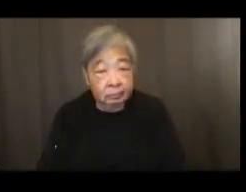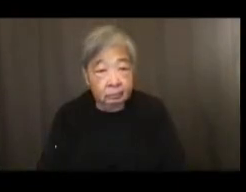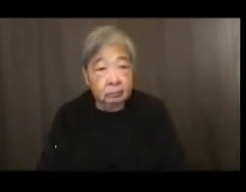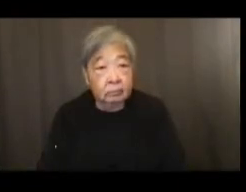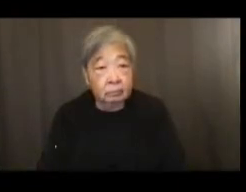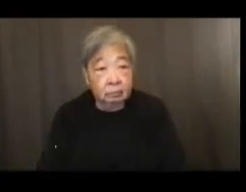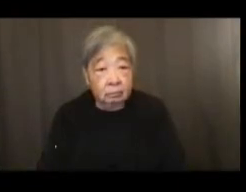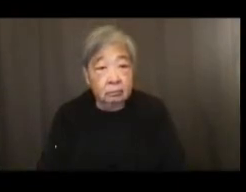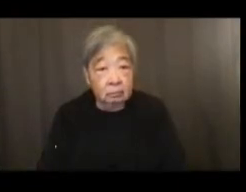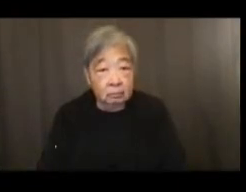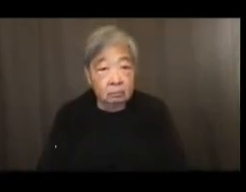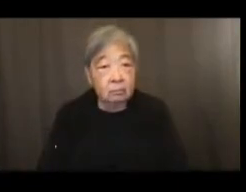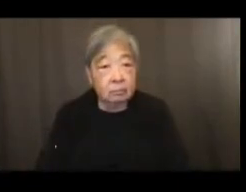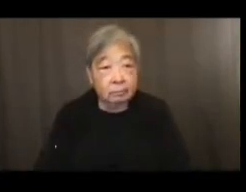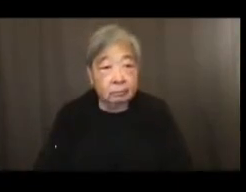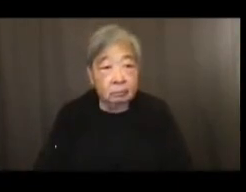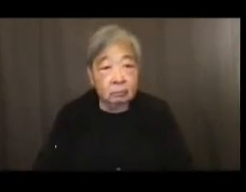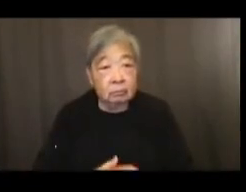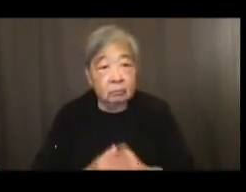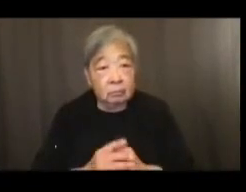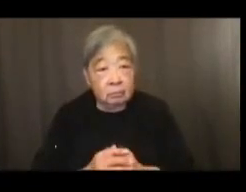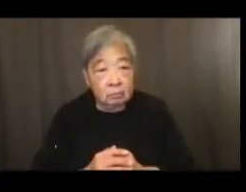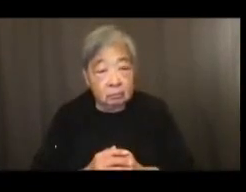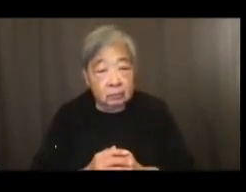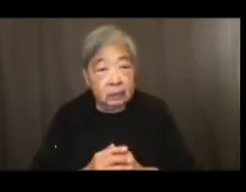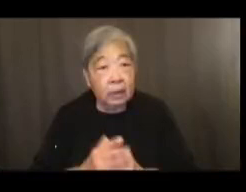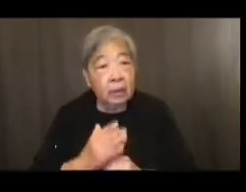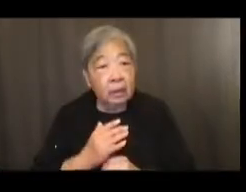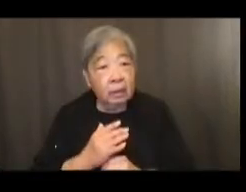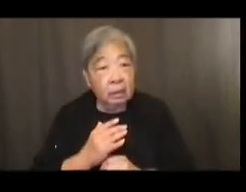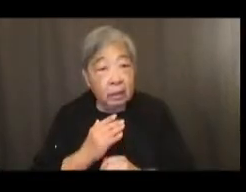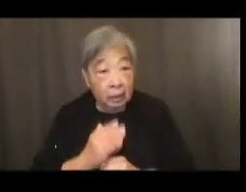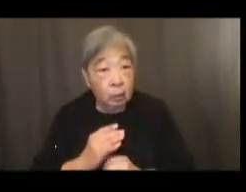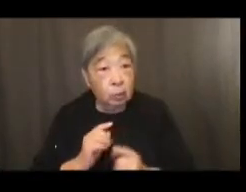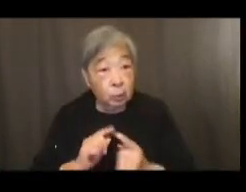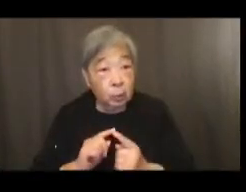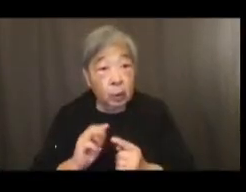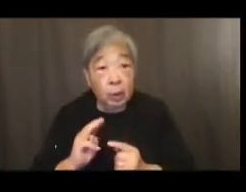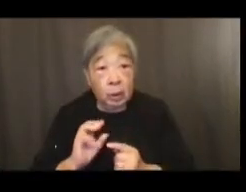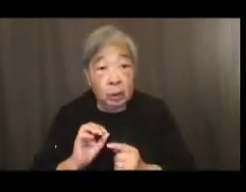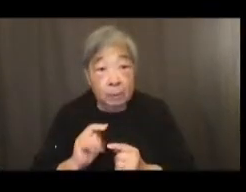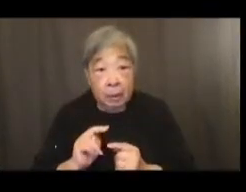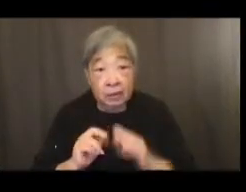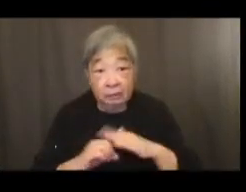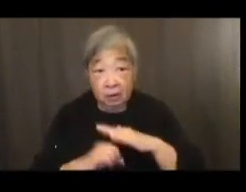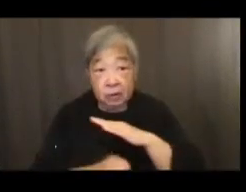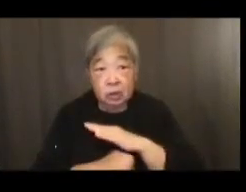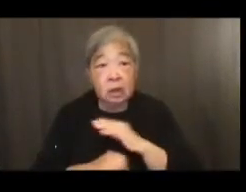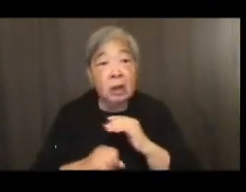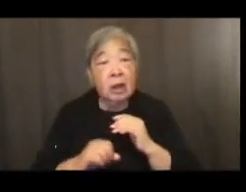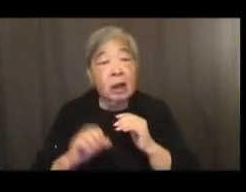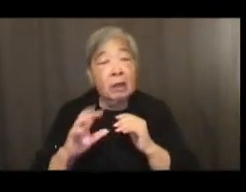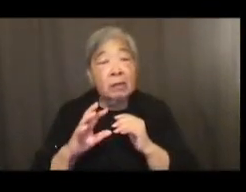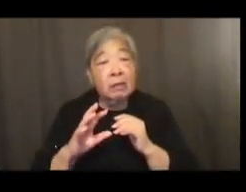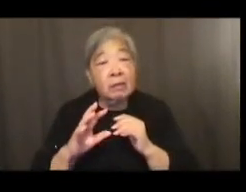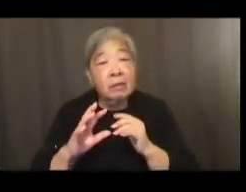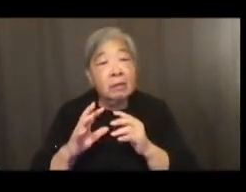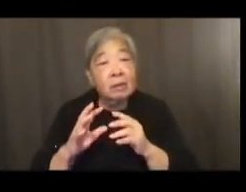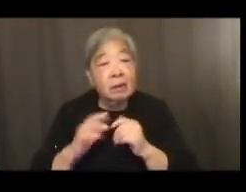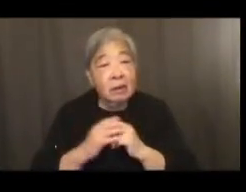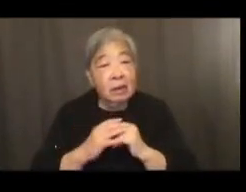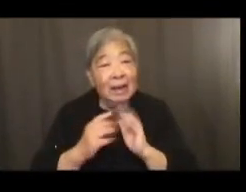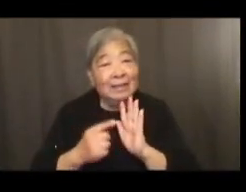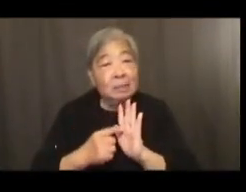thank you for the Mellon Foundation for its support. The National Museum of African American History and Cultures exhibition,